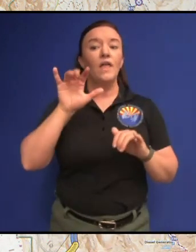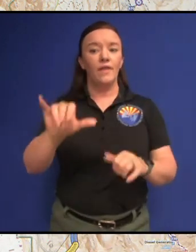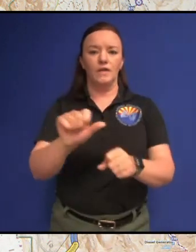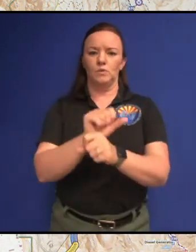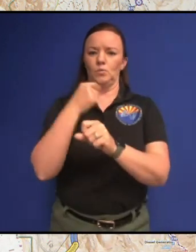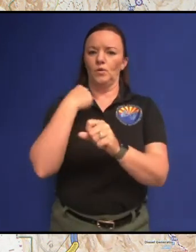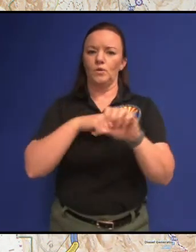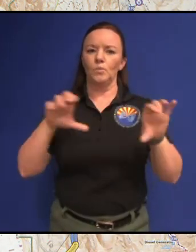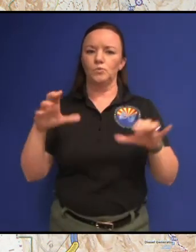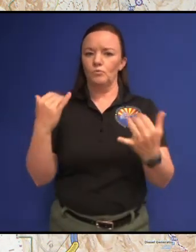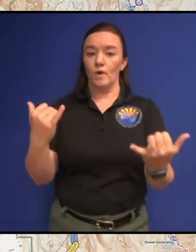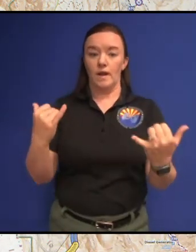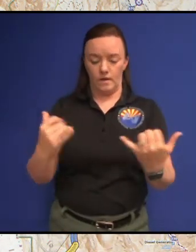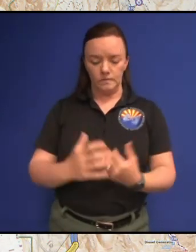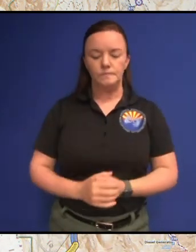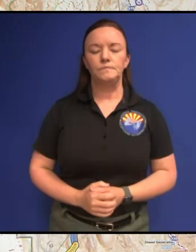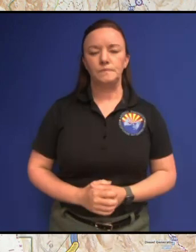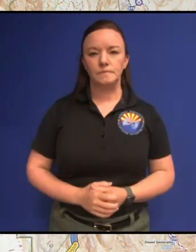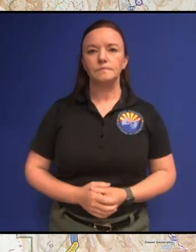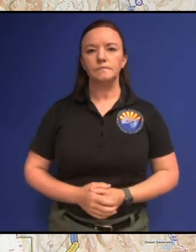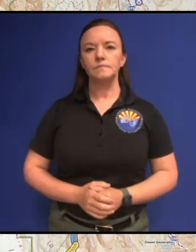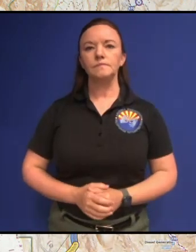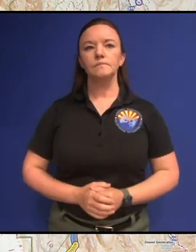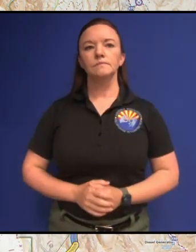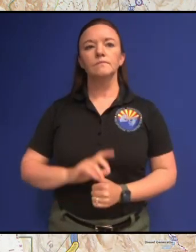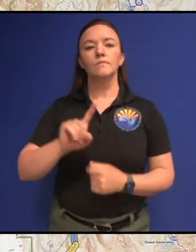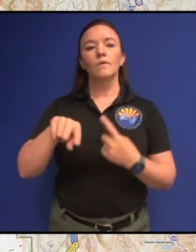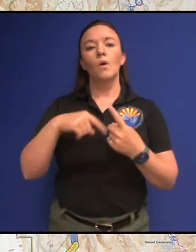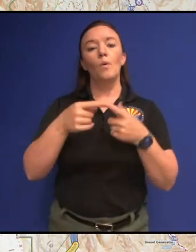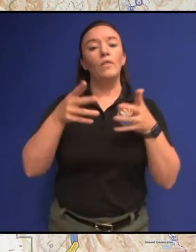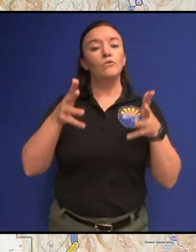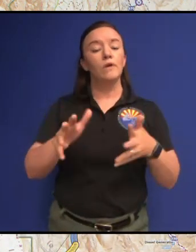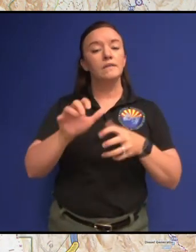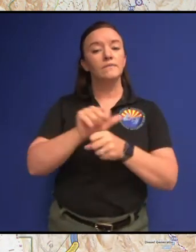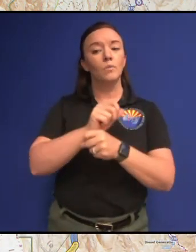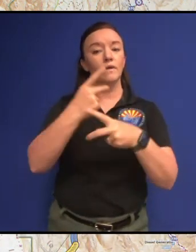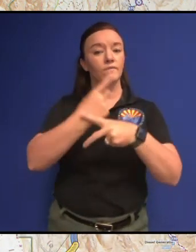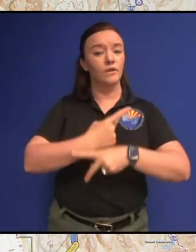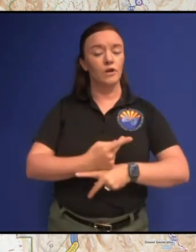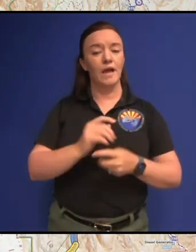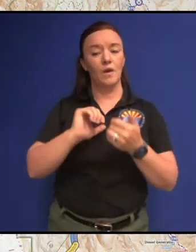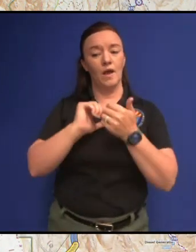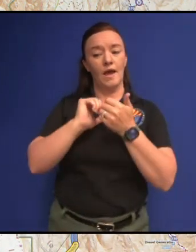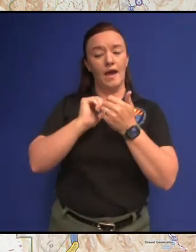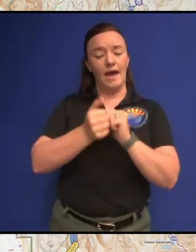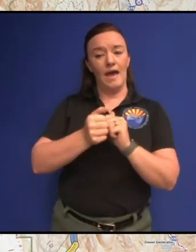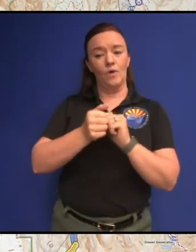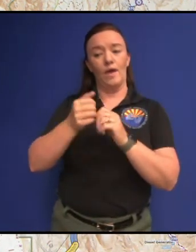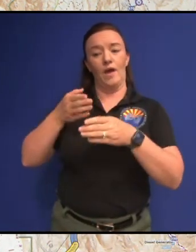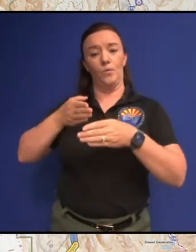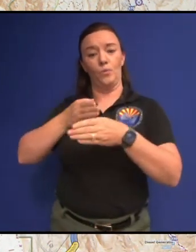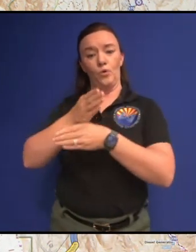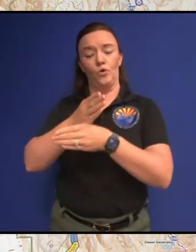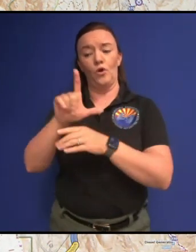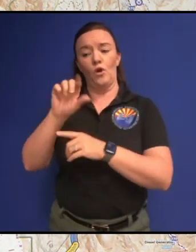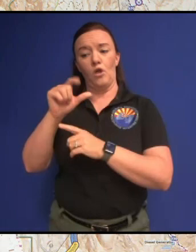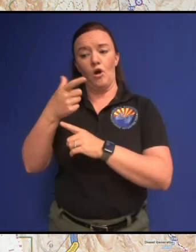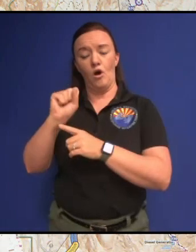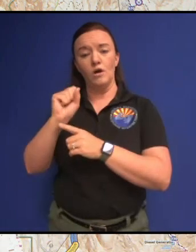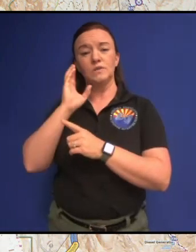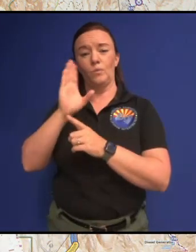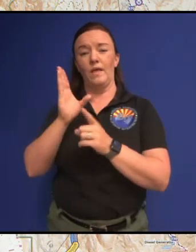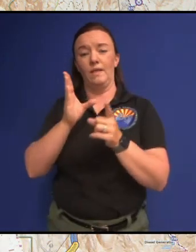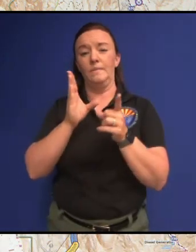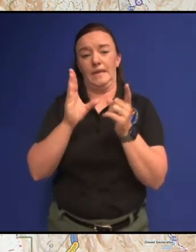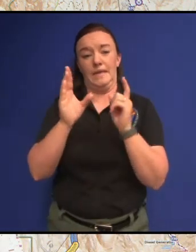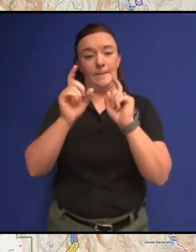then once we get the rest of the work figured out on how we're going to move them to the different communities then they're already be moved there the benefit